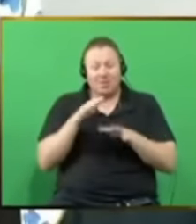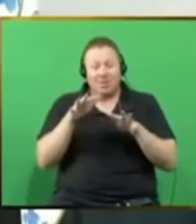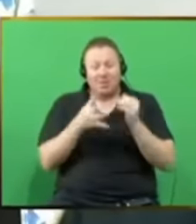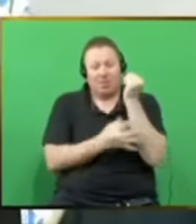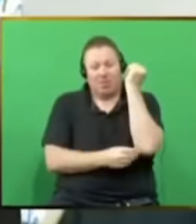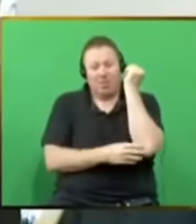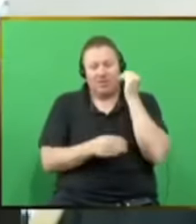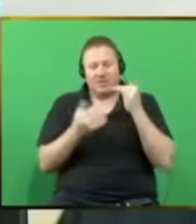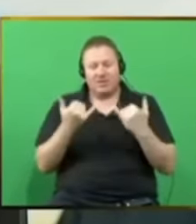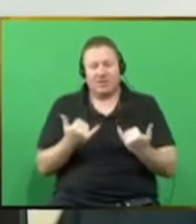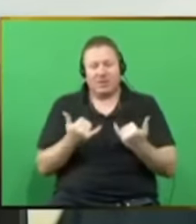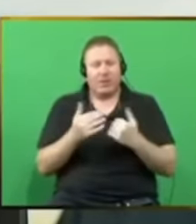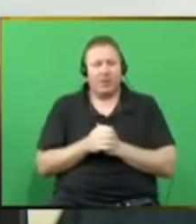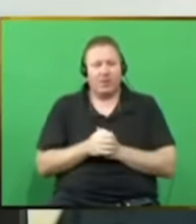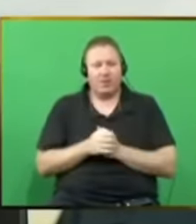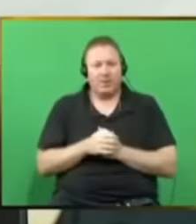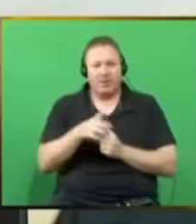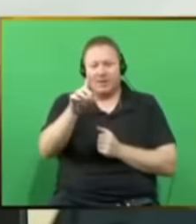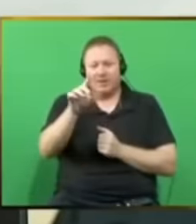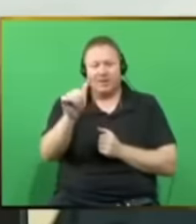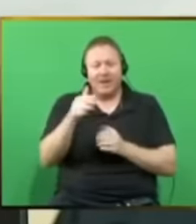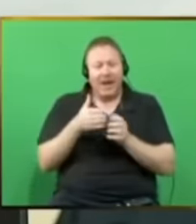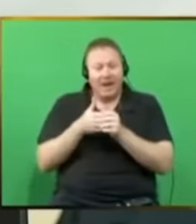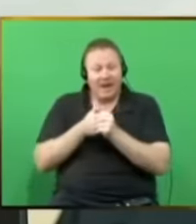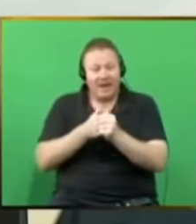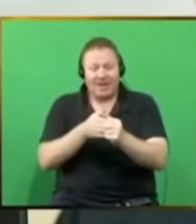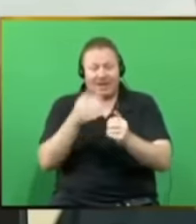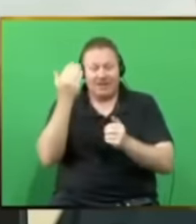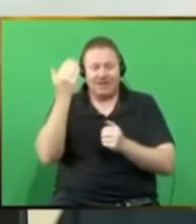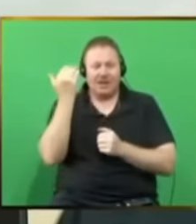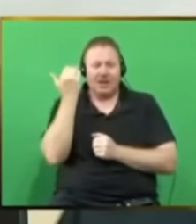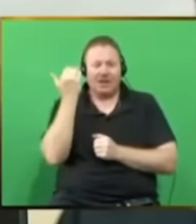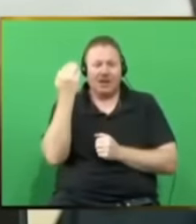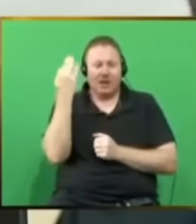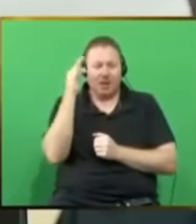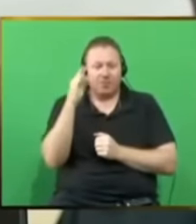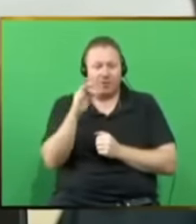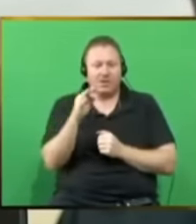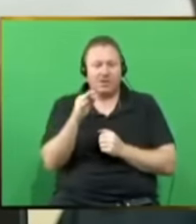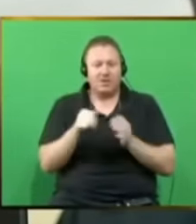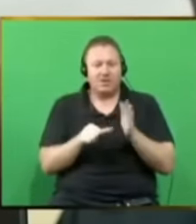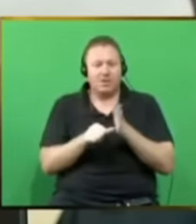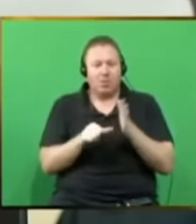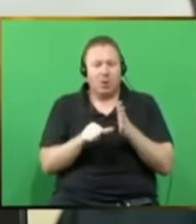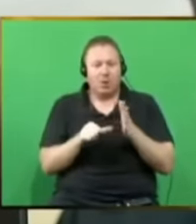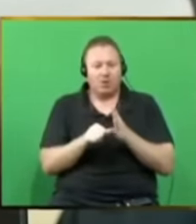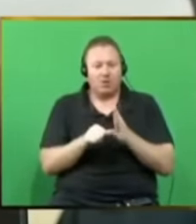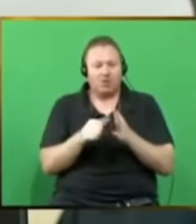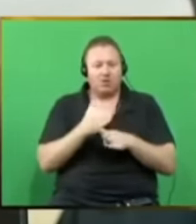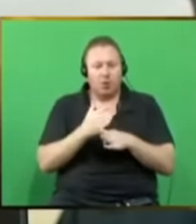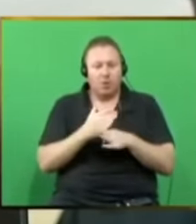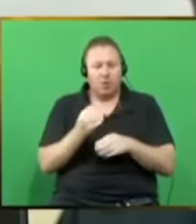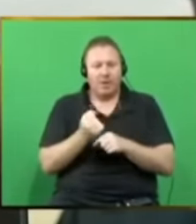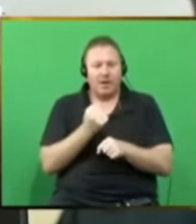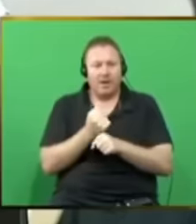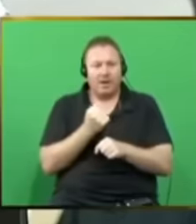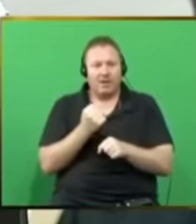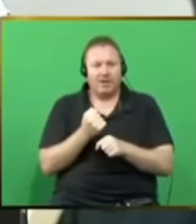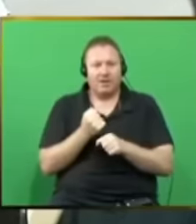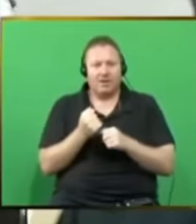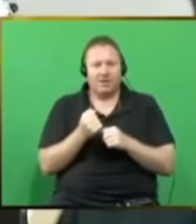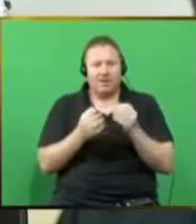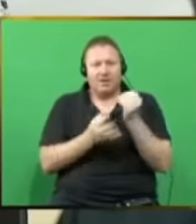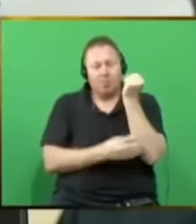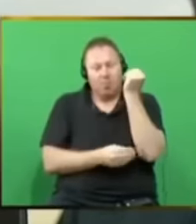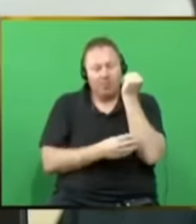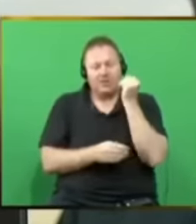have to be this way. A DA-led government, amongst other things, would prioritize creating jobs and lifting people